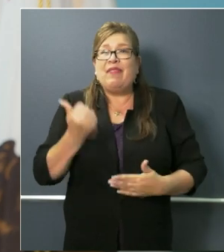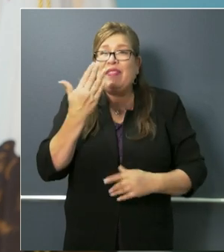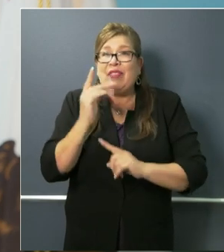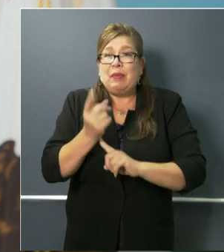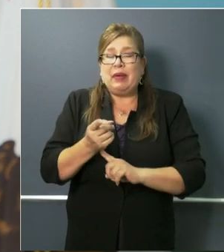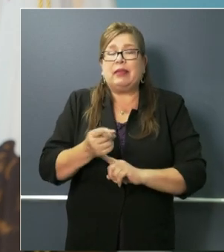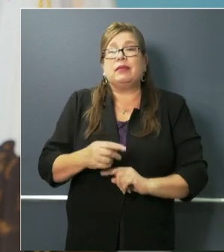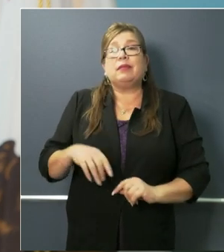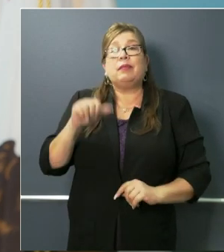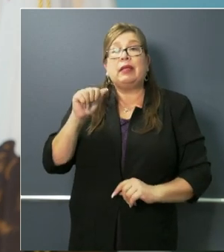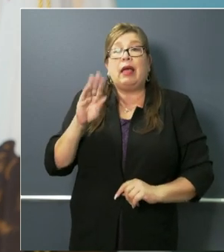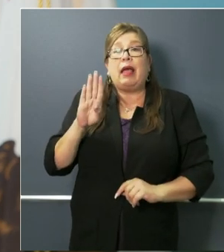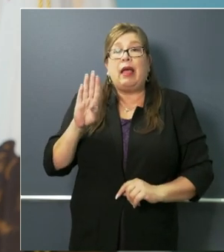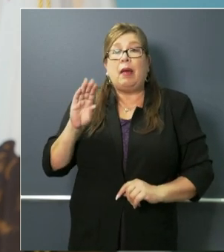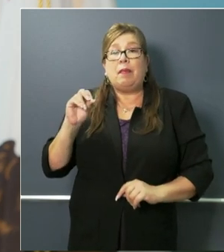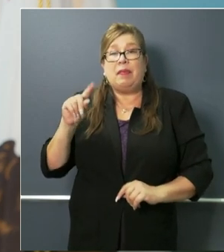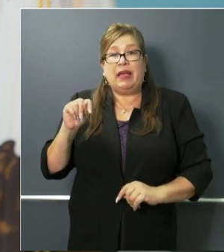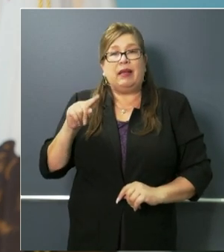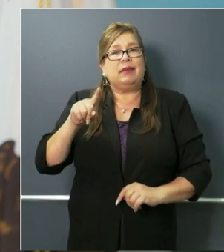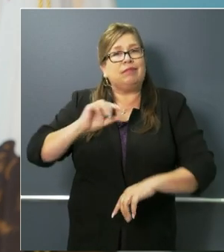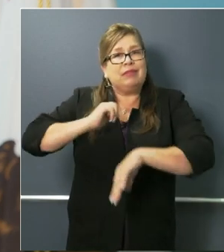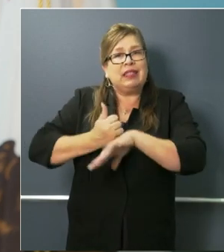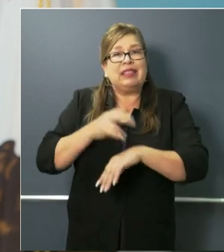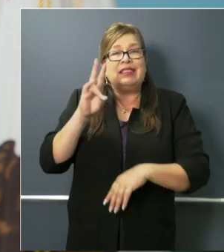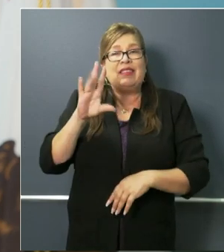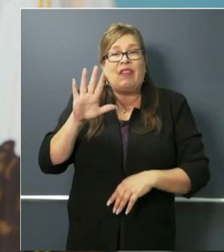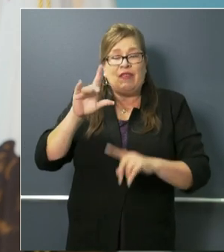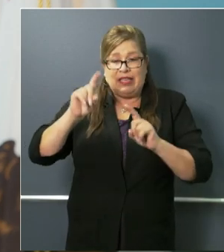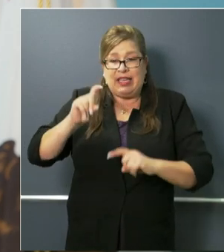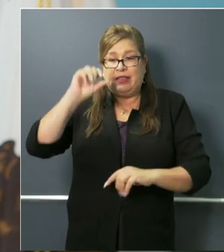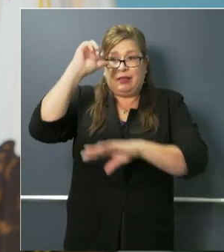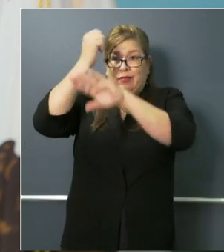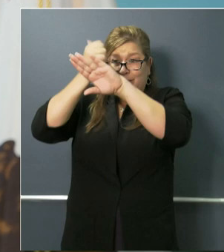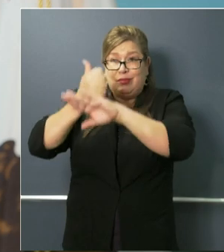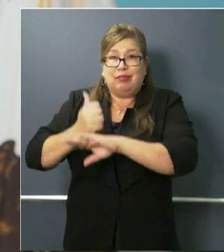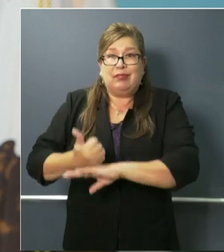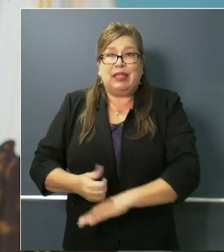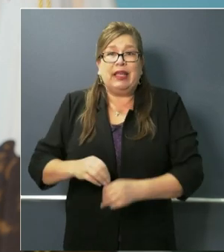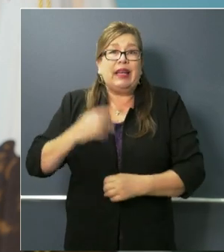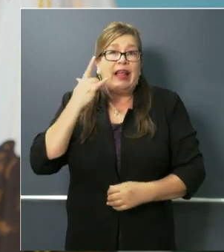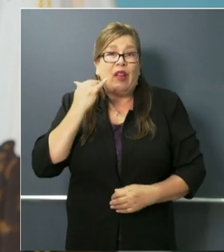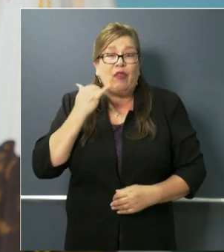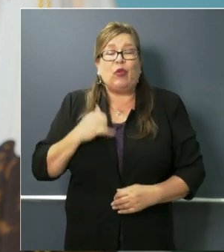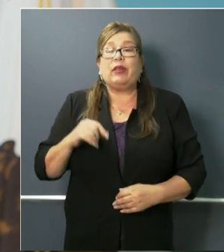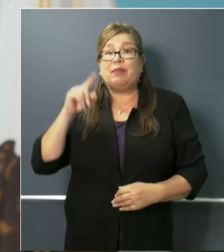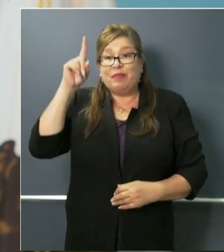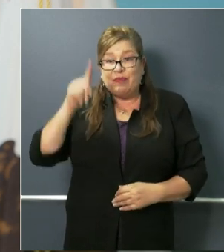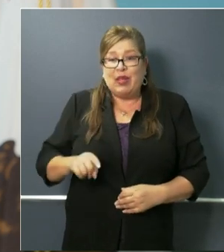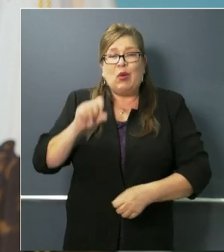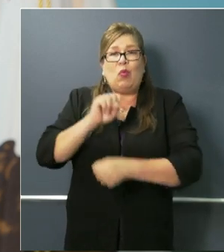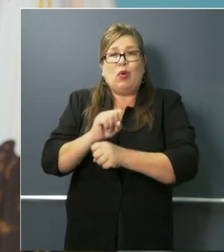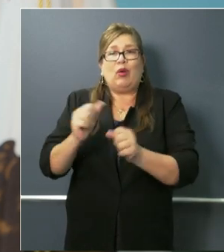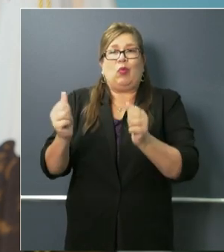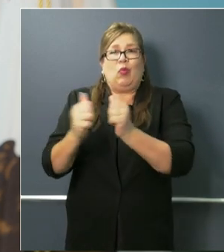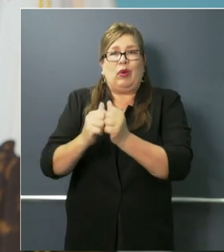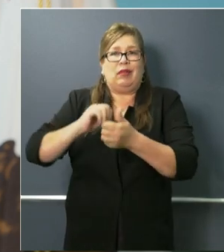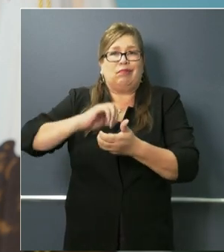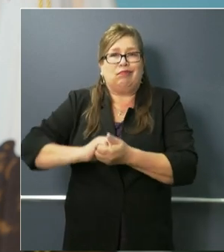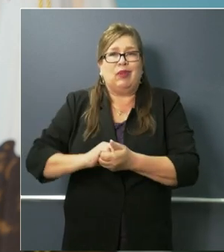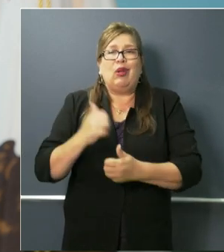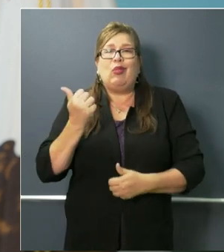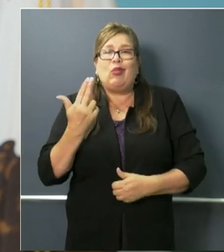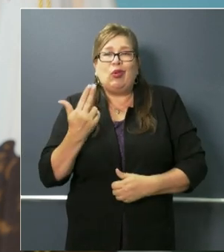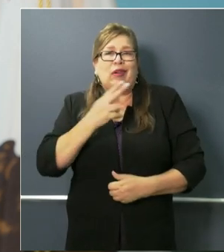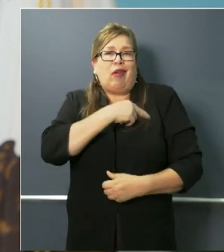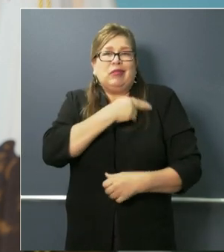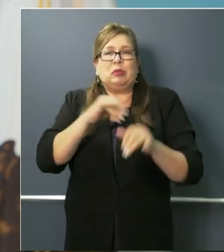testing sites in the state of California, working with 13 of our hospital systems and that's Sutter,